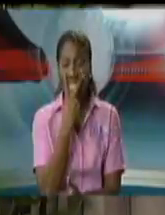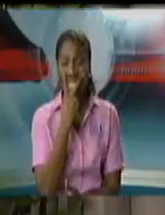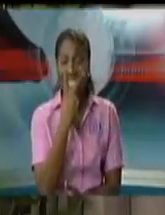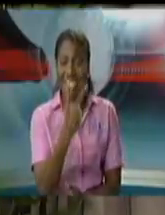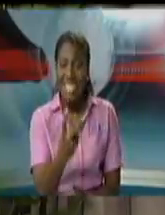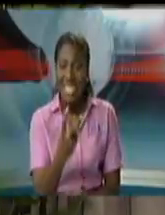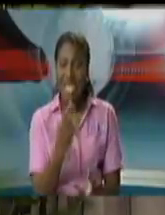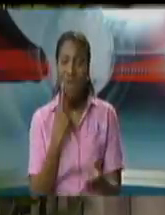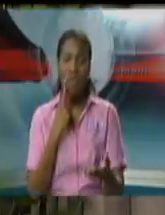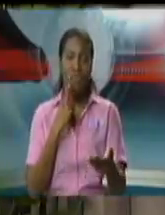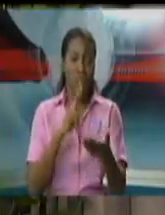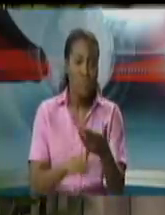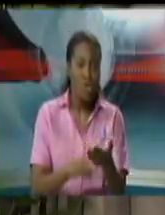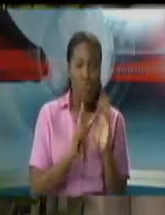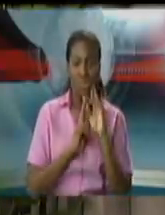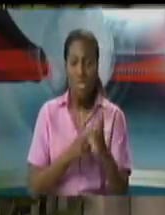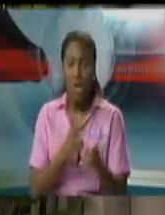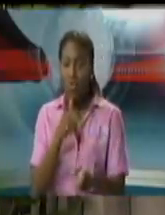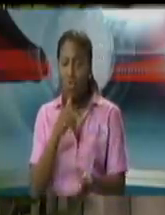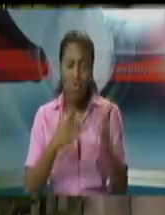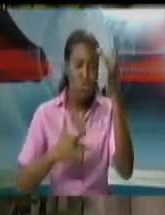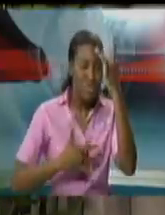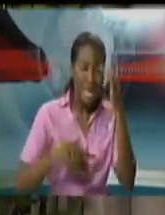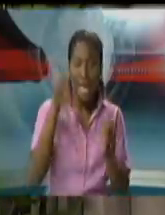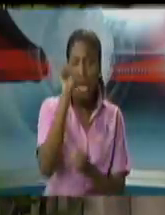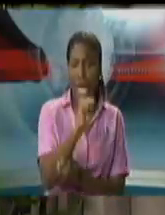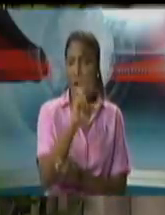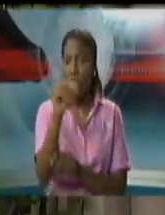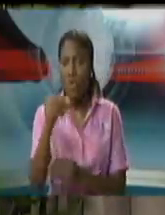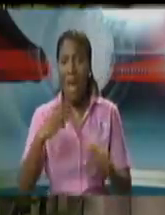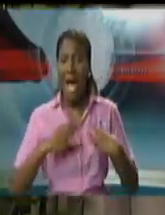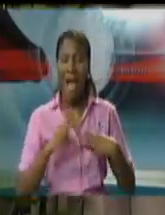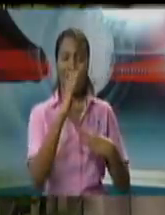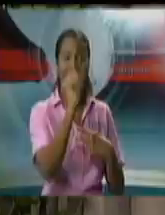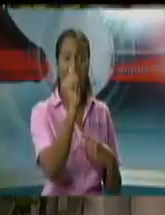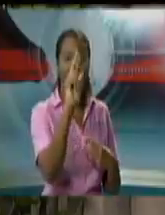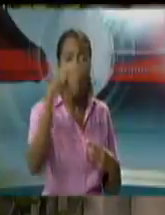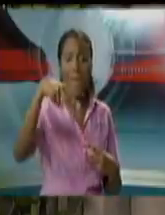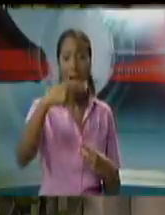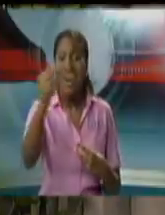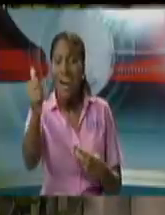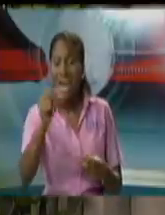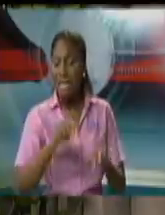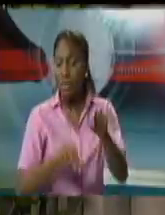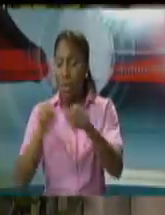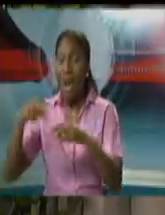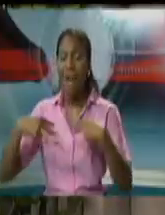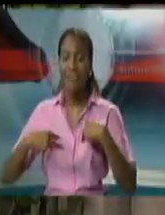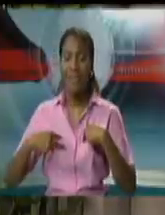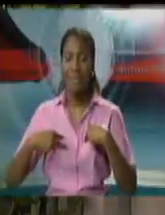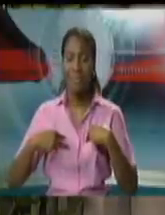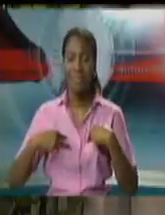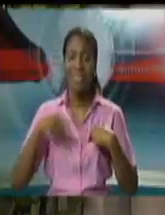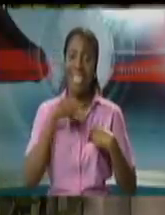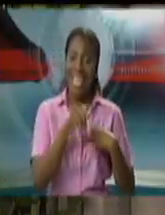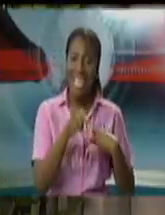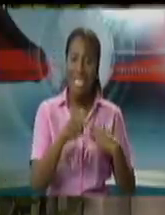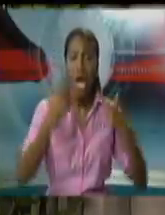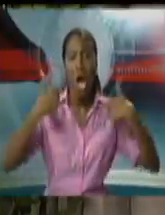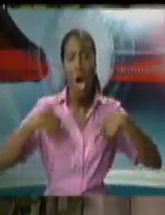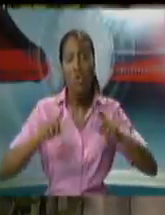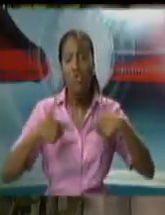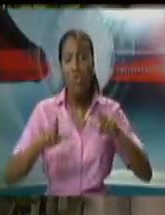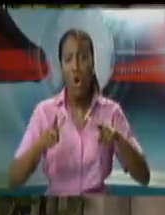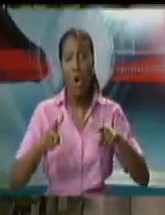in the lab it's at kafa it's in the centers etc that allowed us to have a